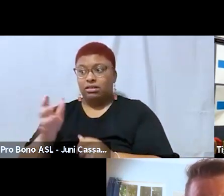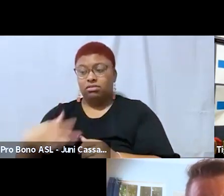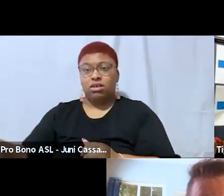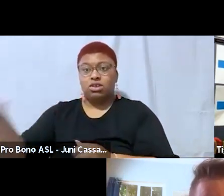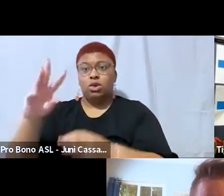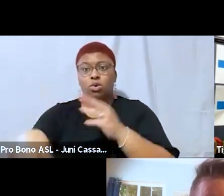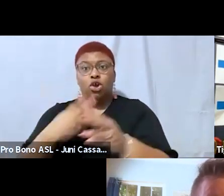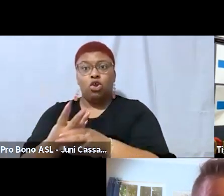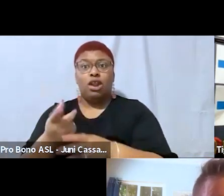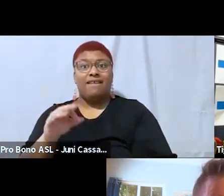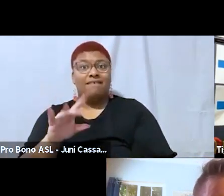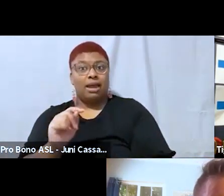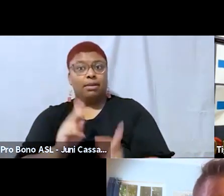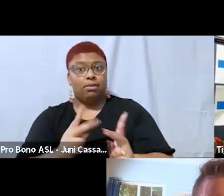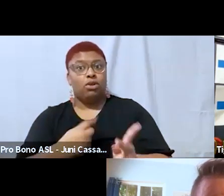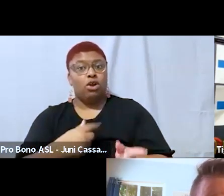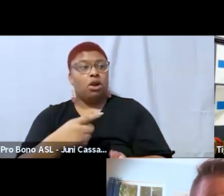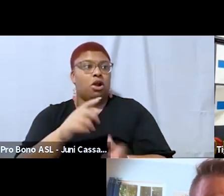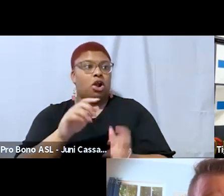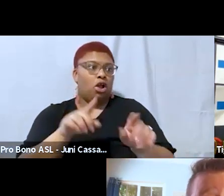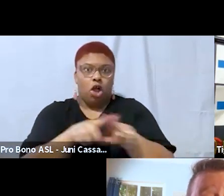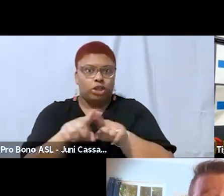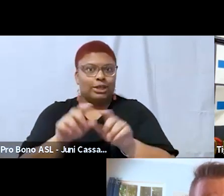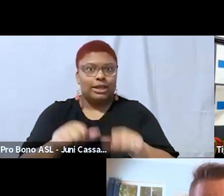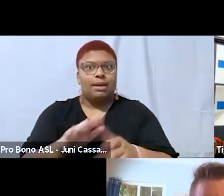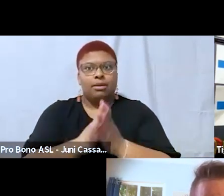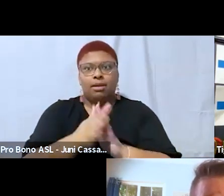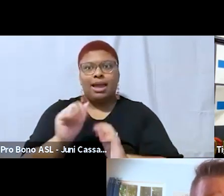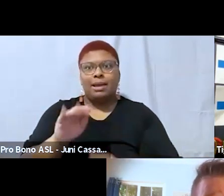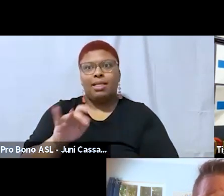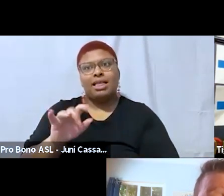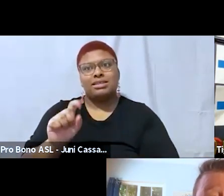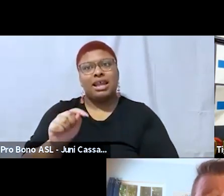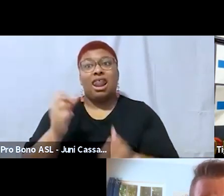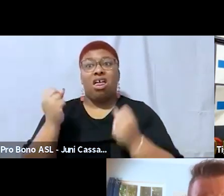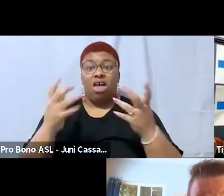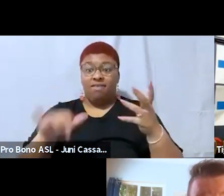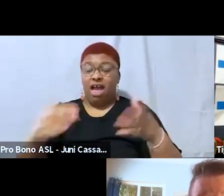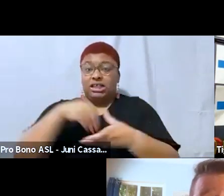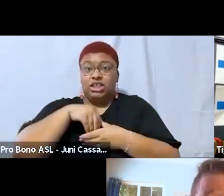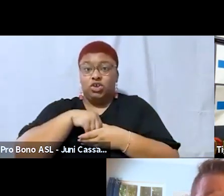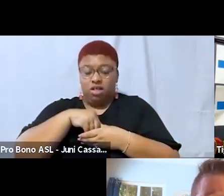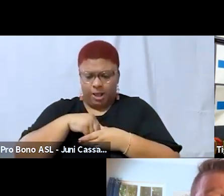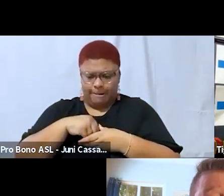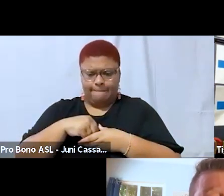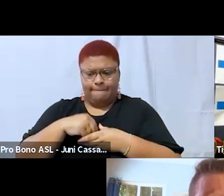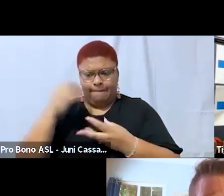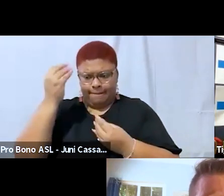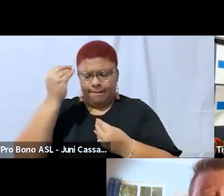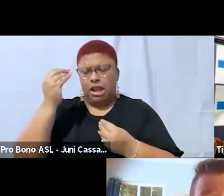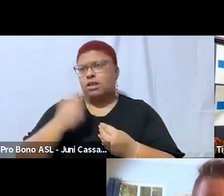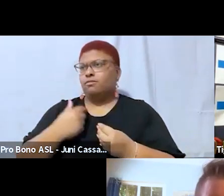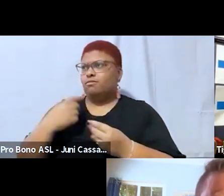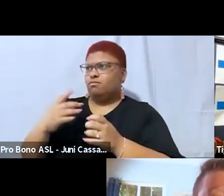as likely to be ableist and um a lot of is very internalized right and so that's part of why as we start